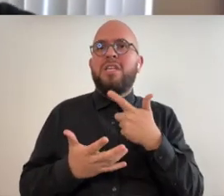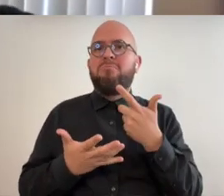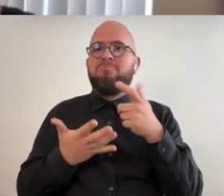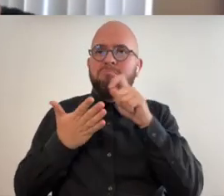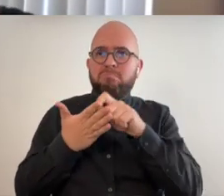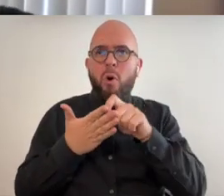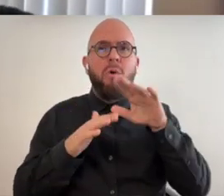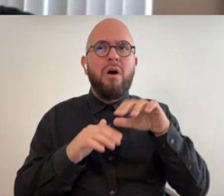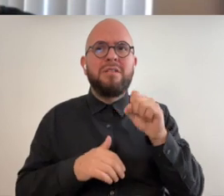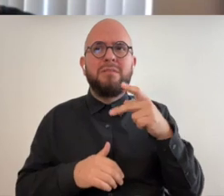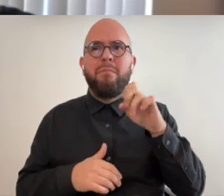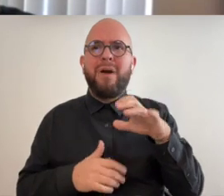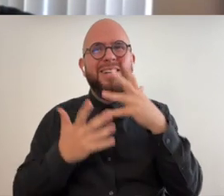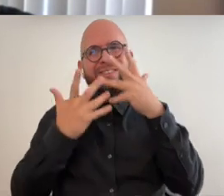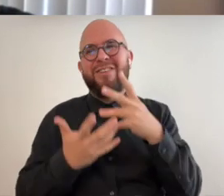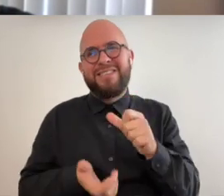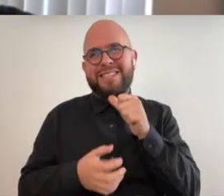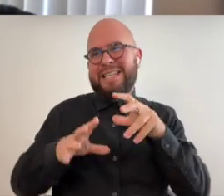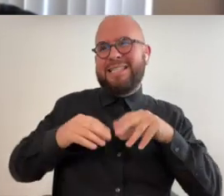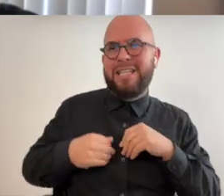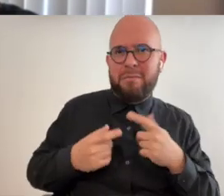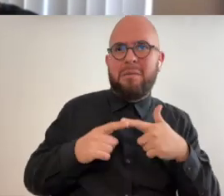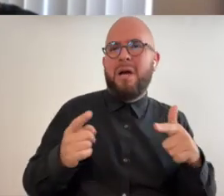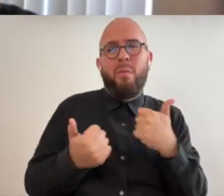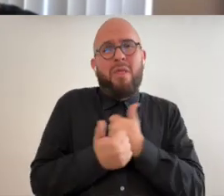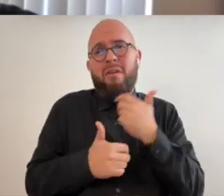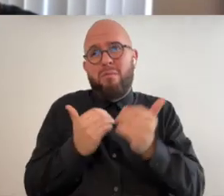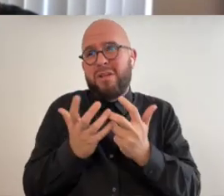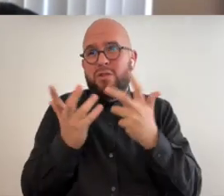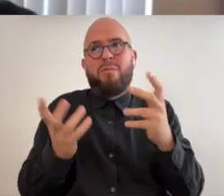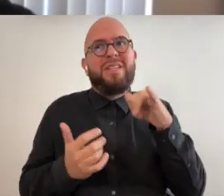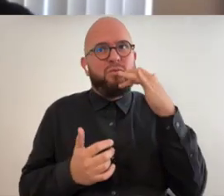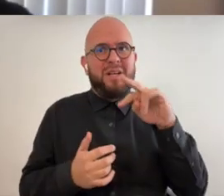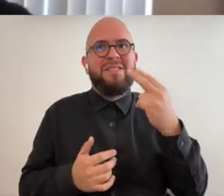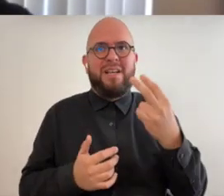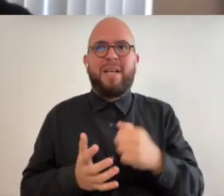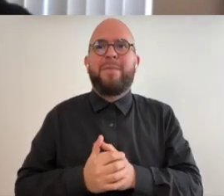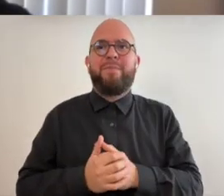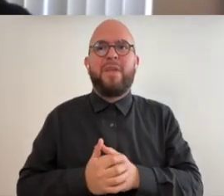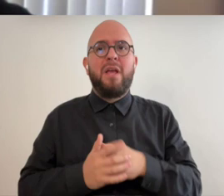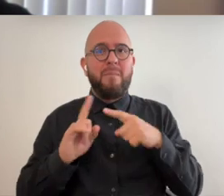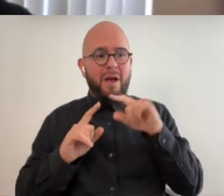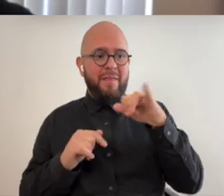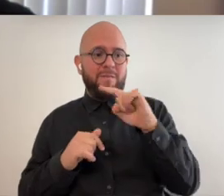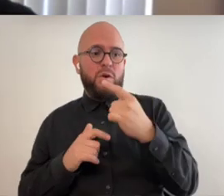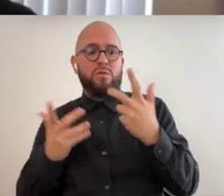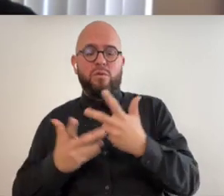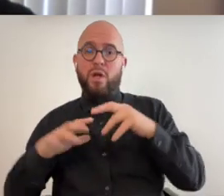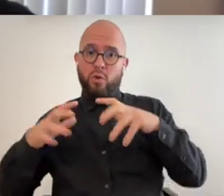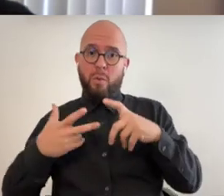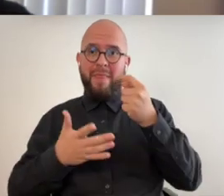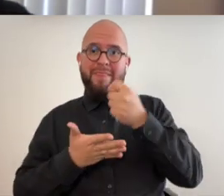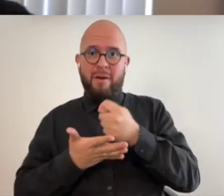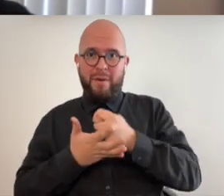to launch in the second one the first one is a um it's a group therapy and if each